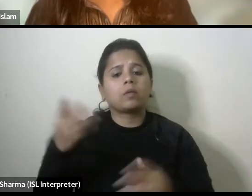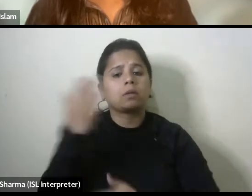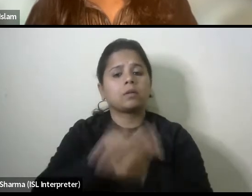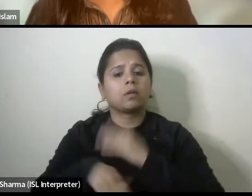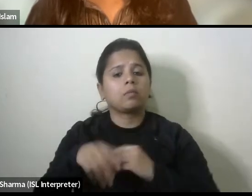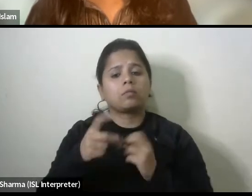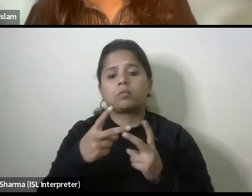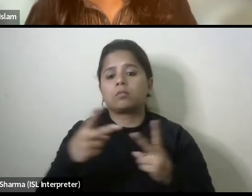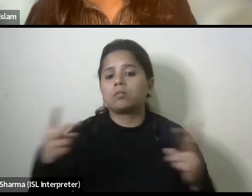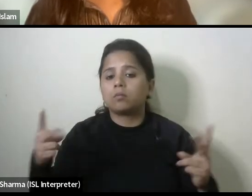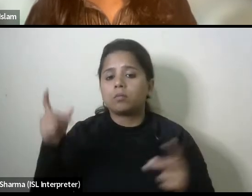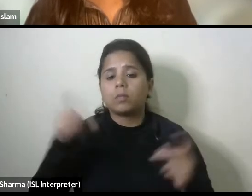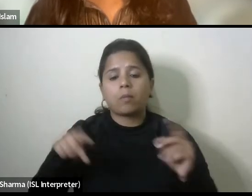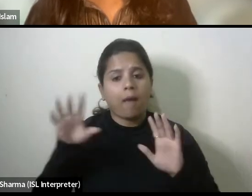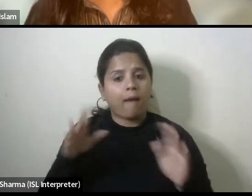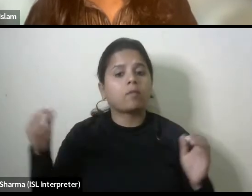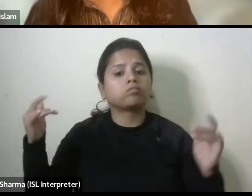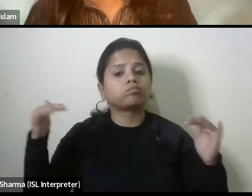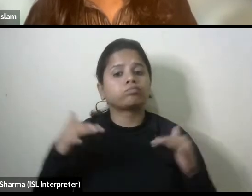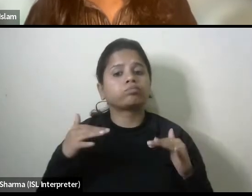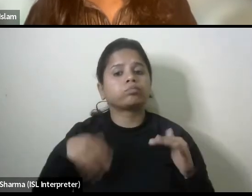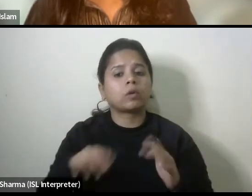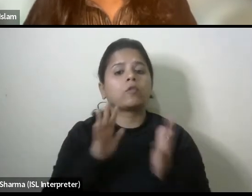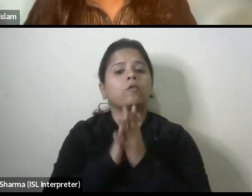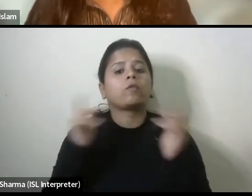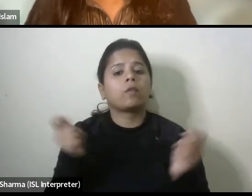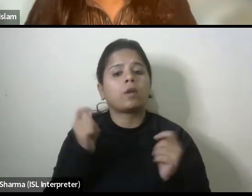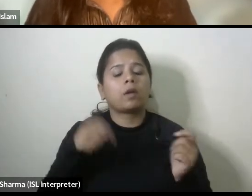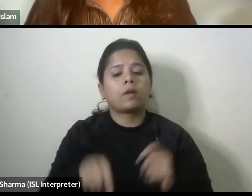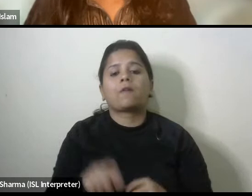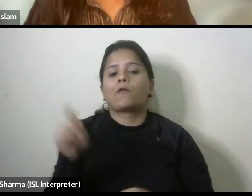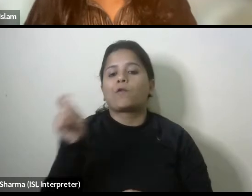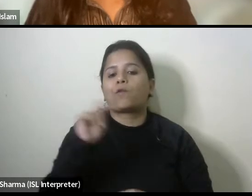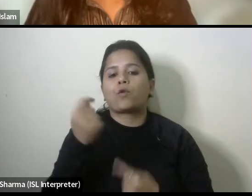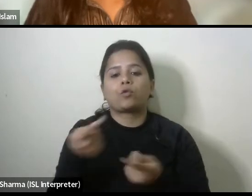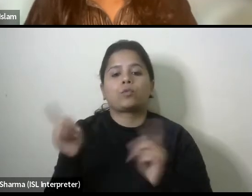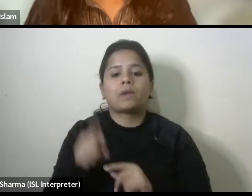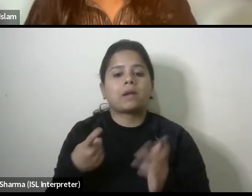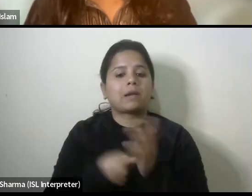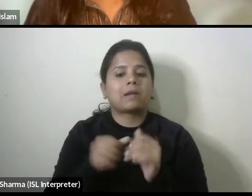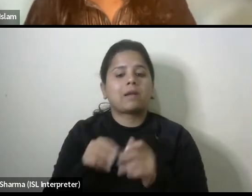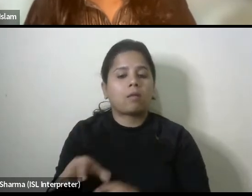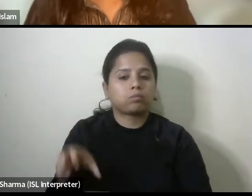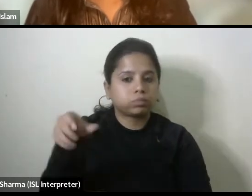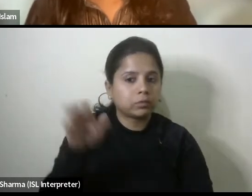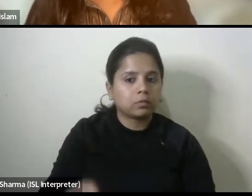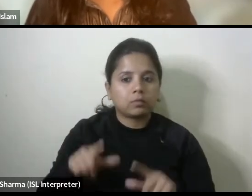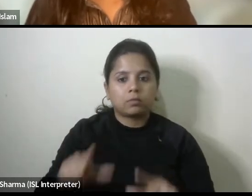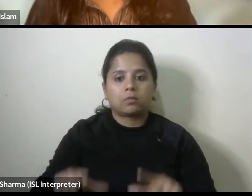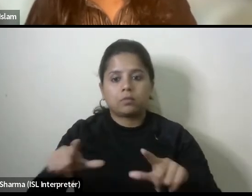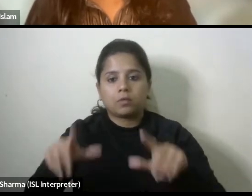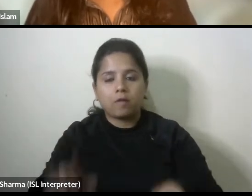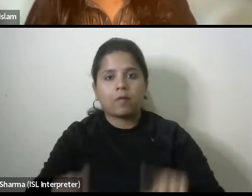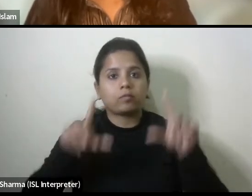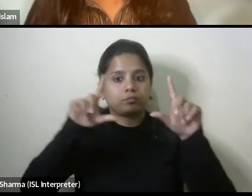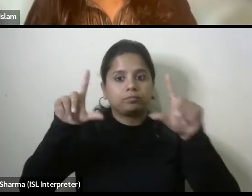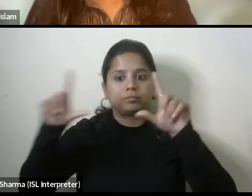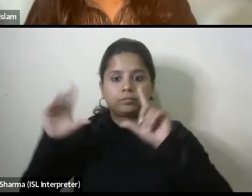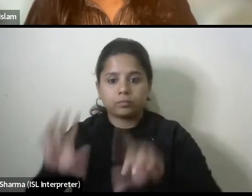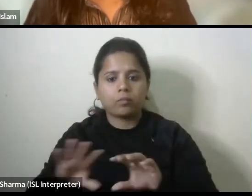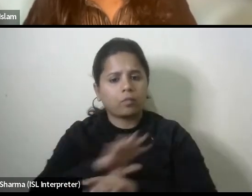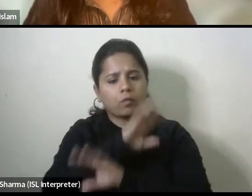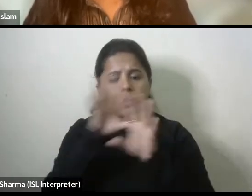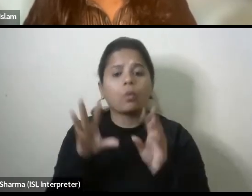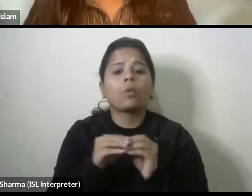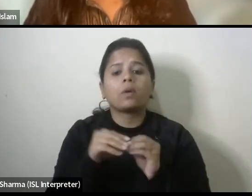uh were there in the fest and then there was this washroom area which had a ramp which had tactile indicators which had signages everything that